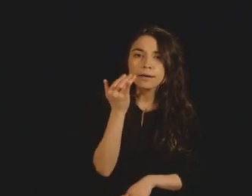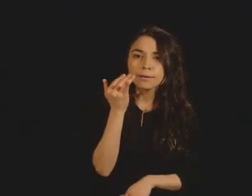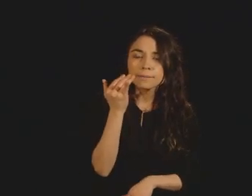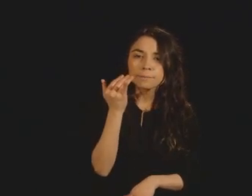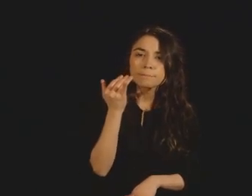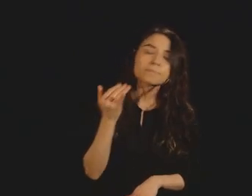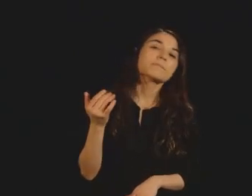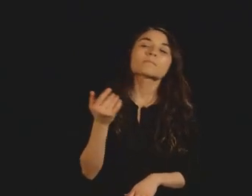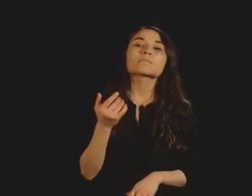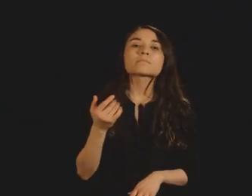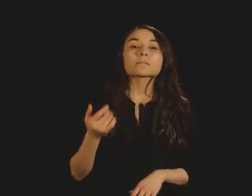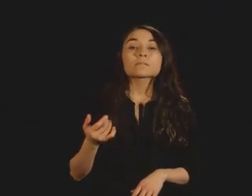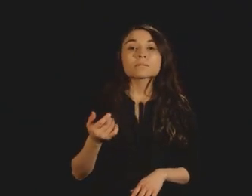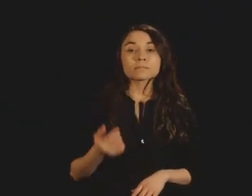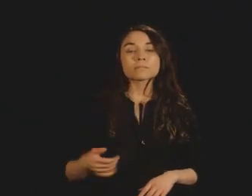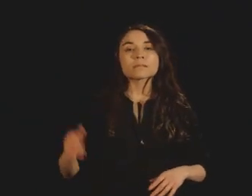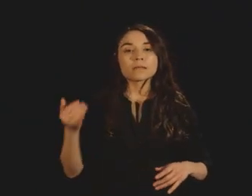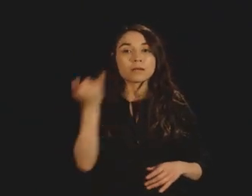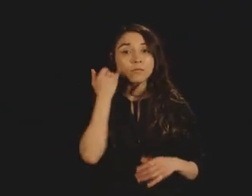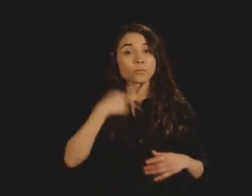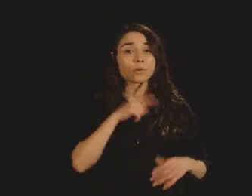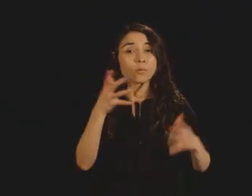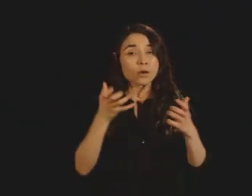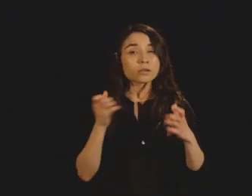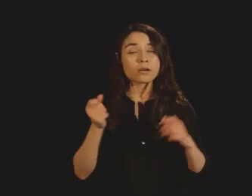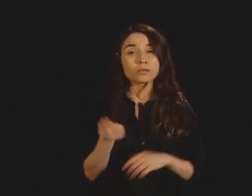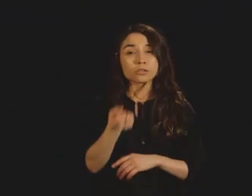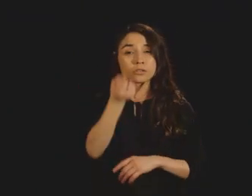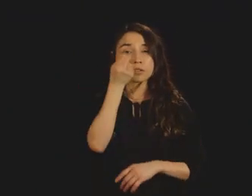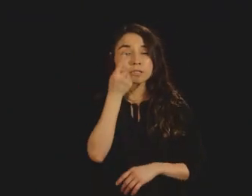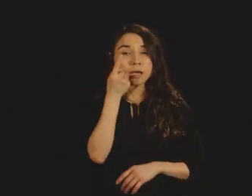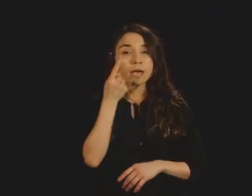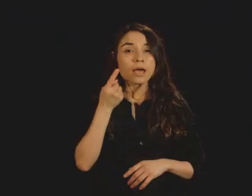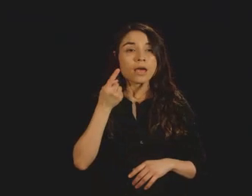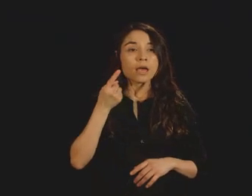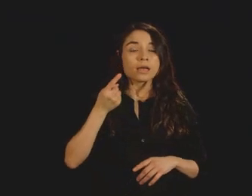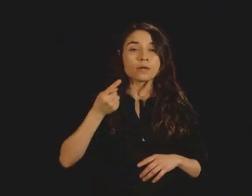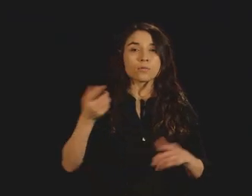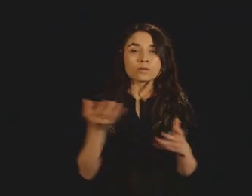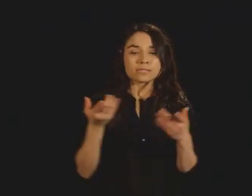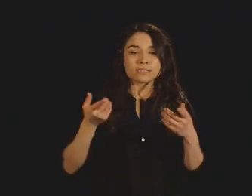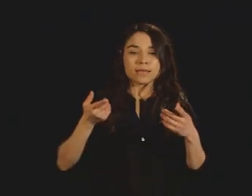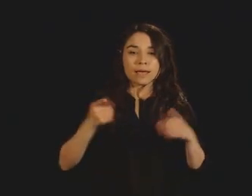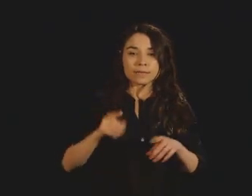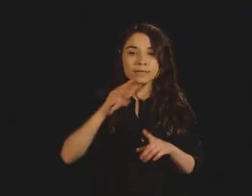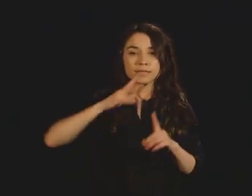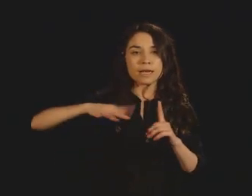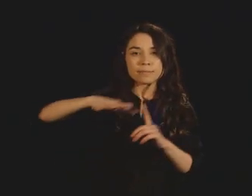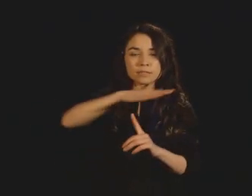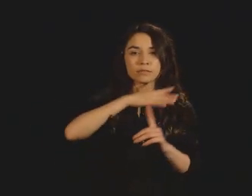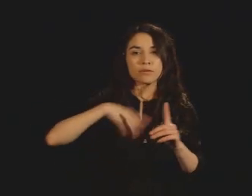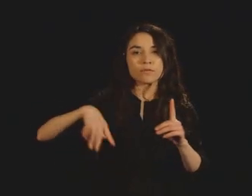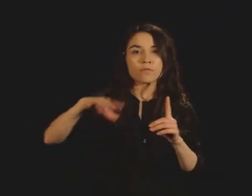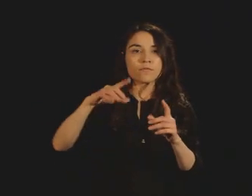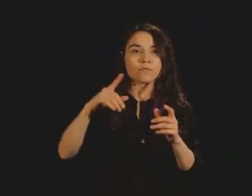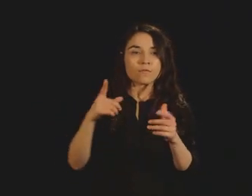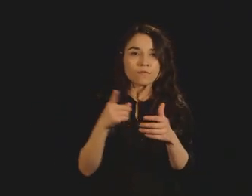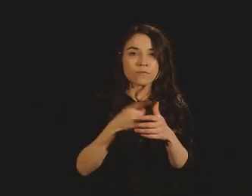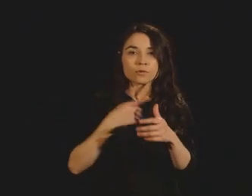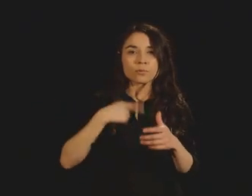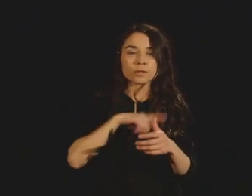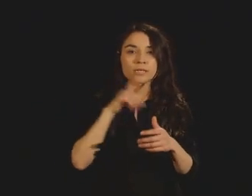requires us and even climate change requires us to use large theoretical models and inside that model is a lot of data,